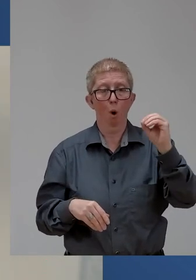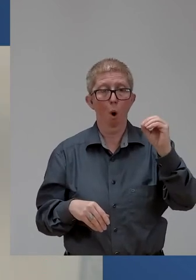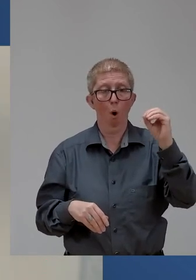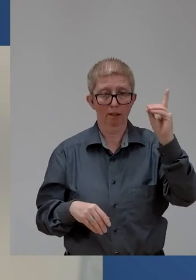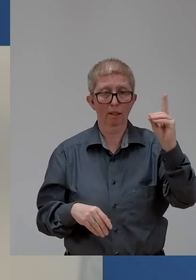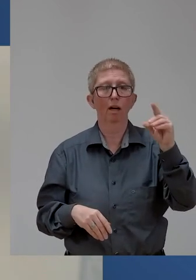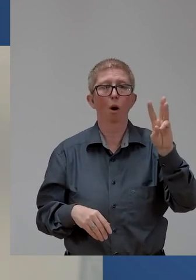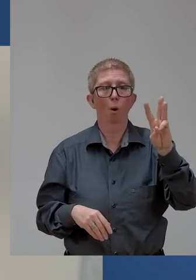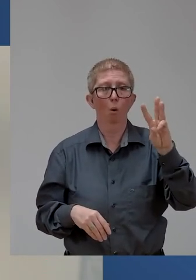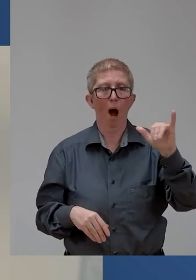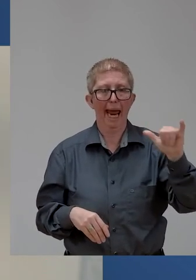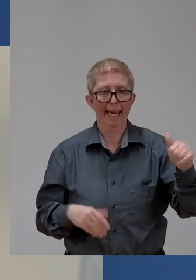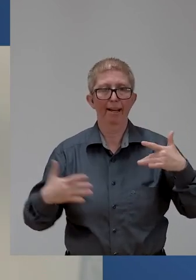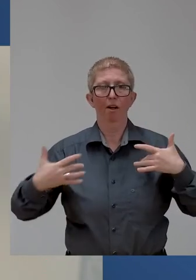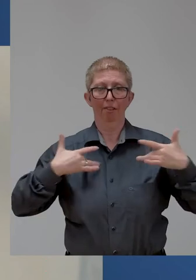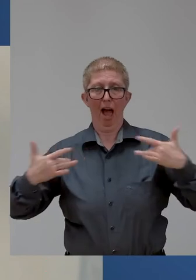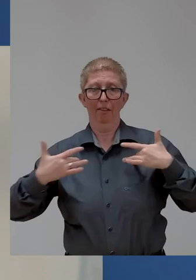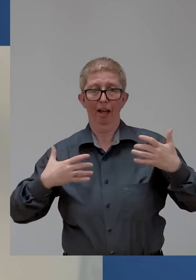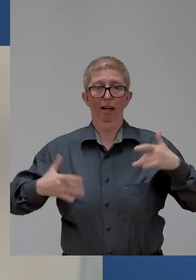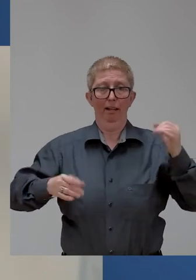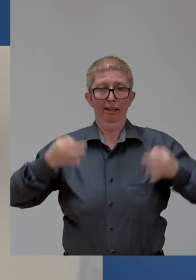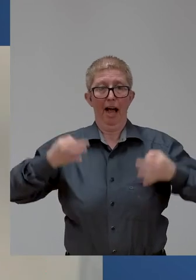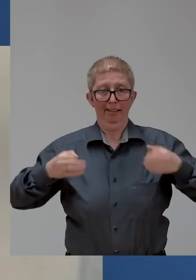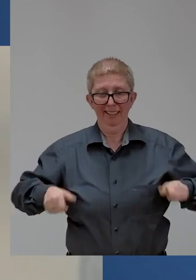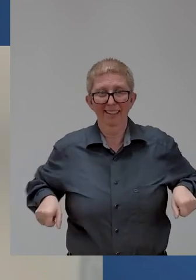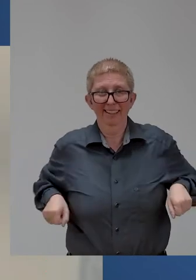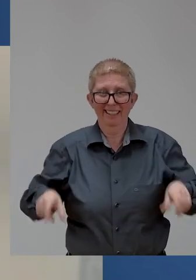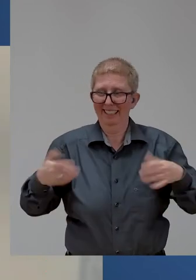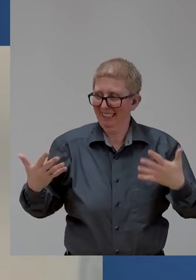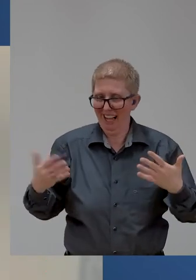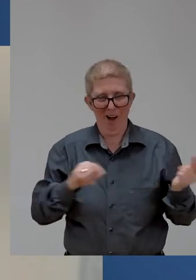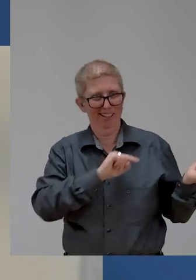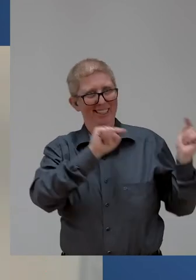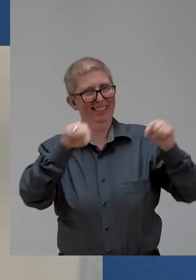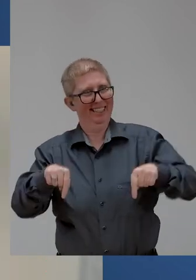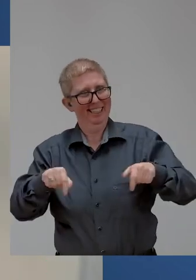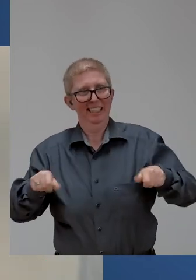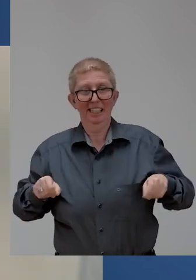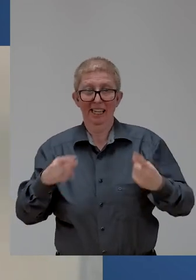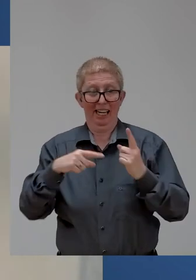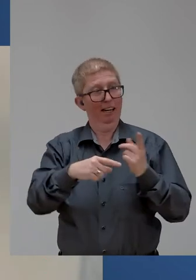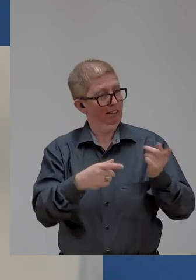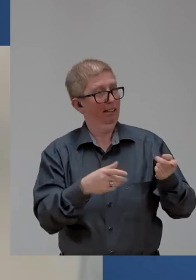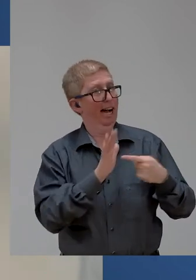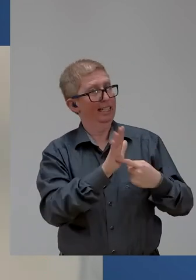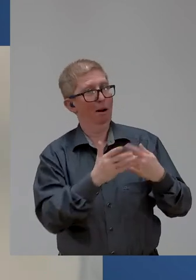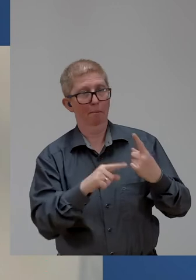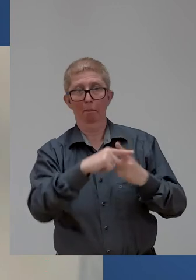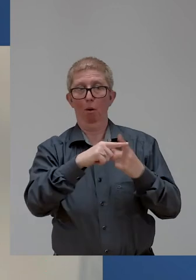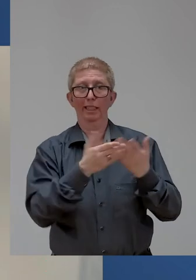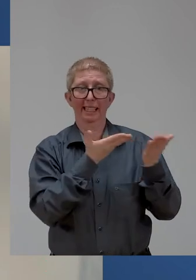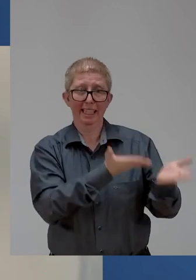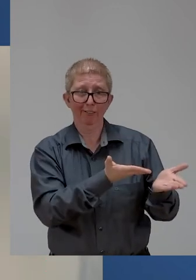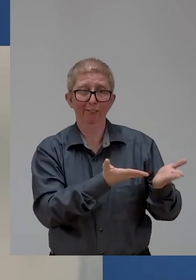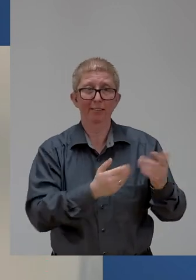I met a wheelchair user through a friend who is a nurse in New York City and has been at the front line of the COVID crisis. I asked her how she navigated